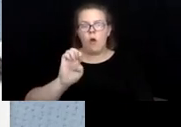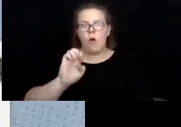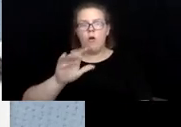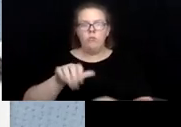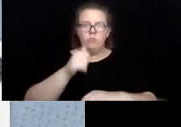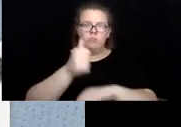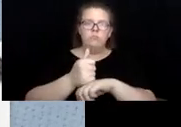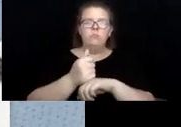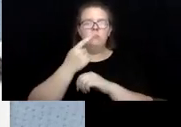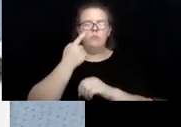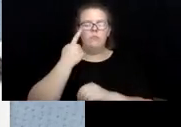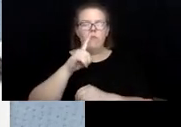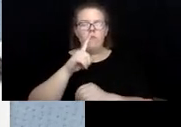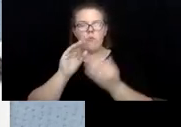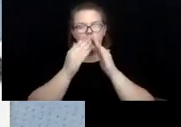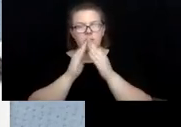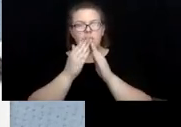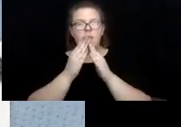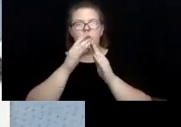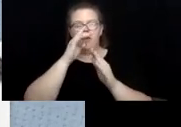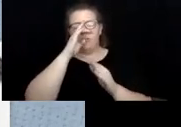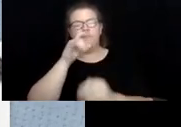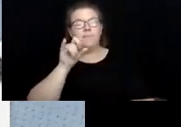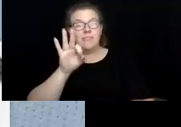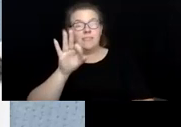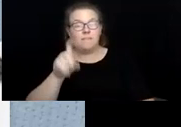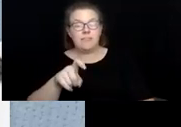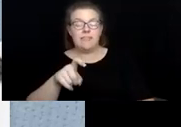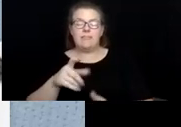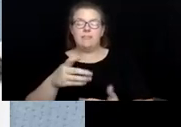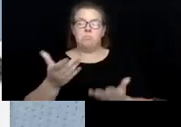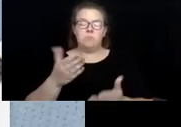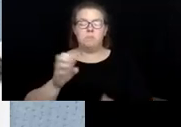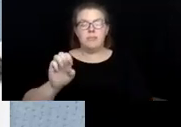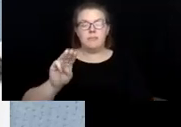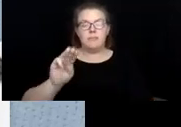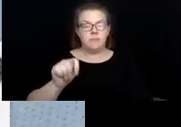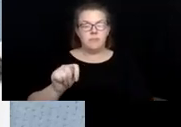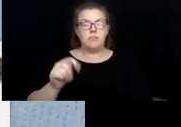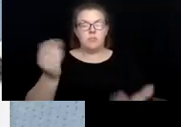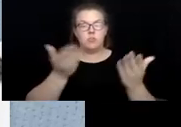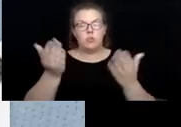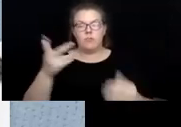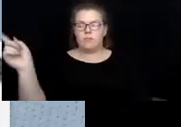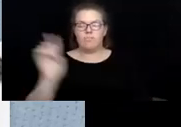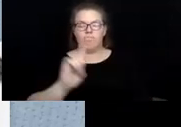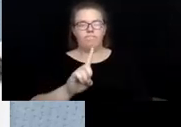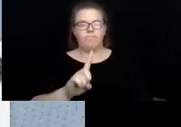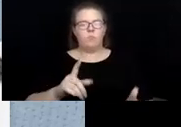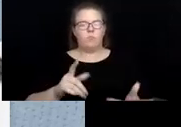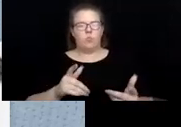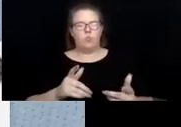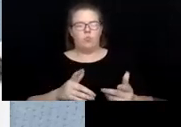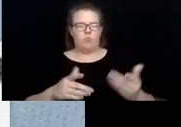if need be, EMT services in order to gain access to our